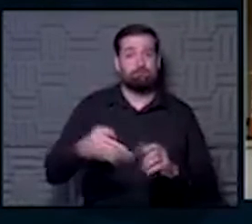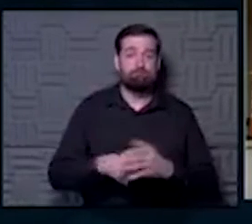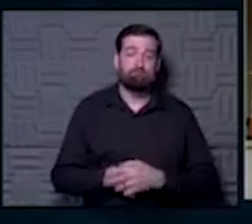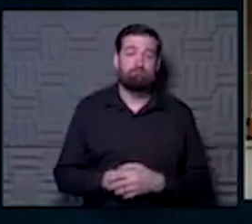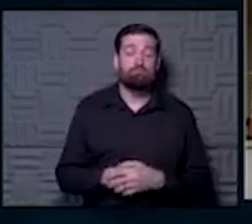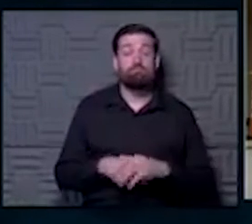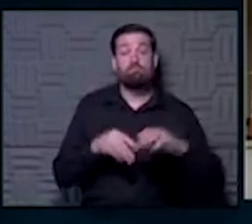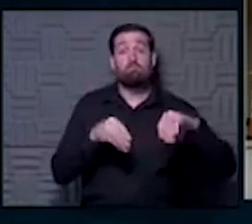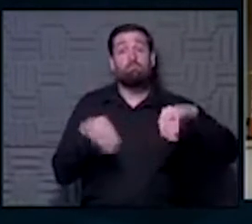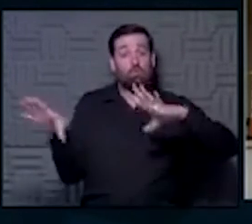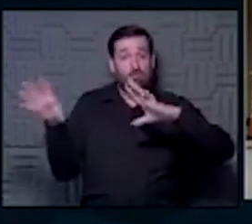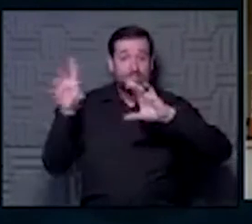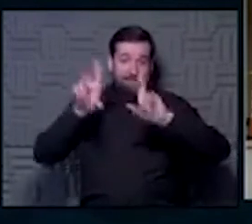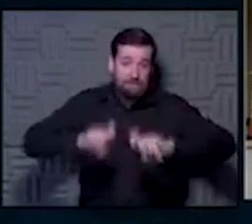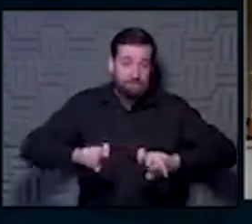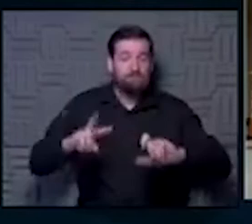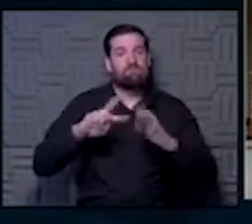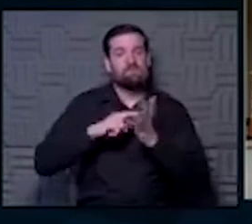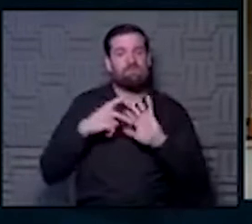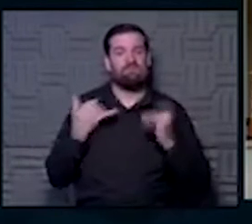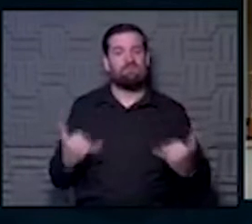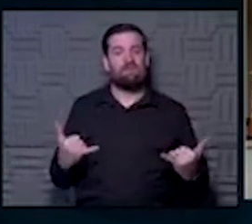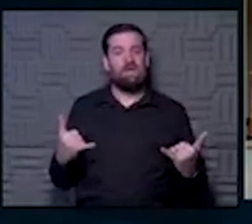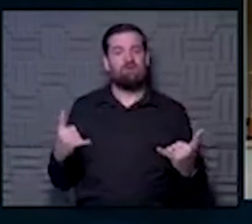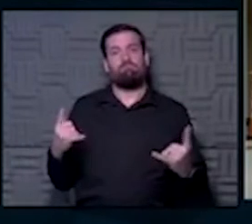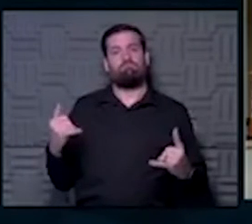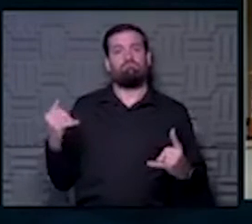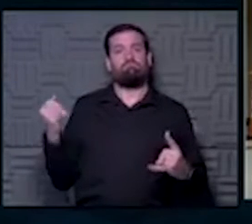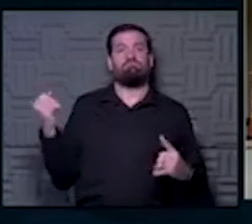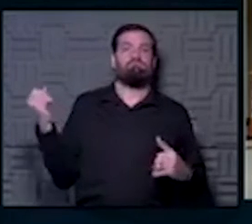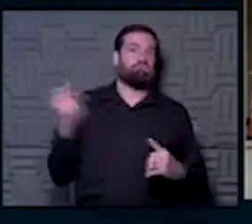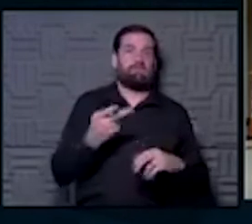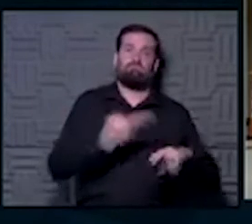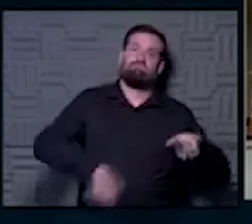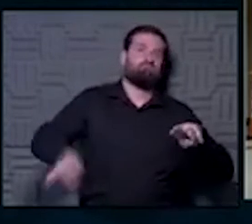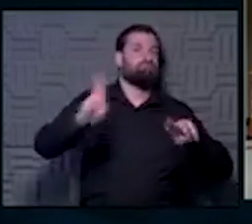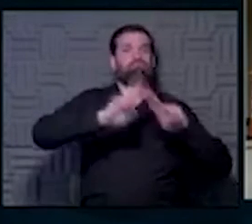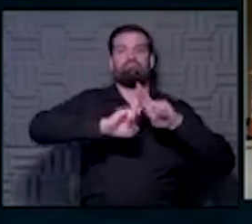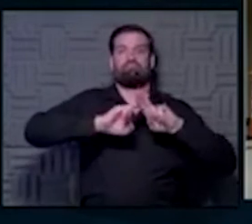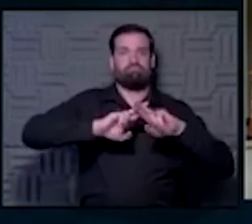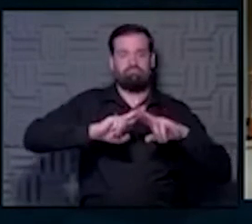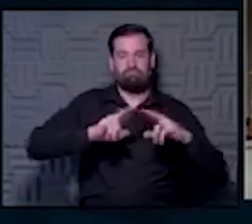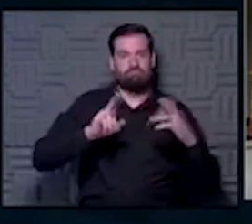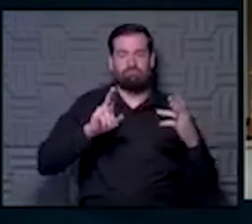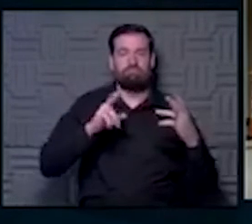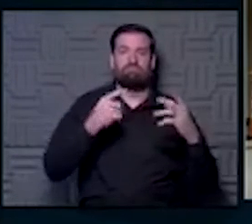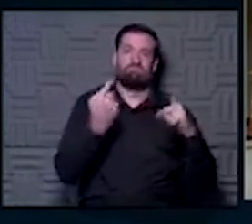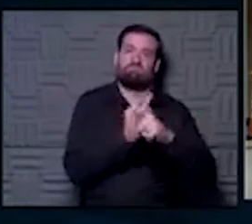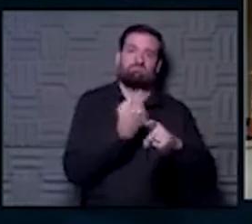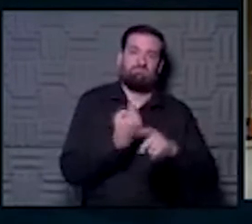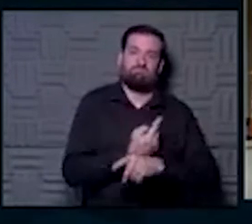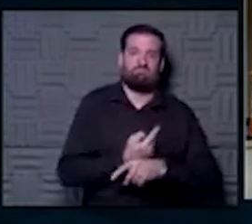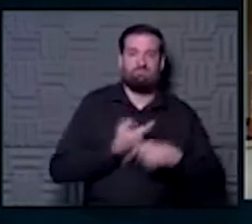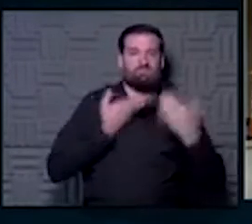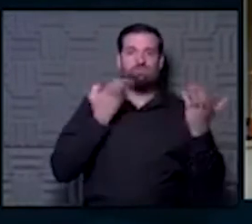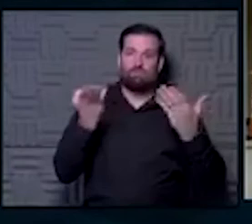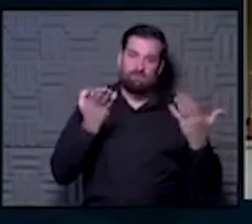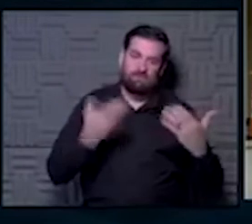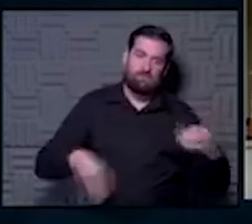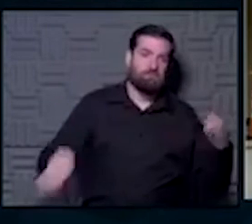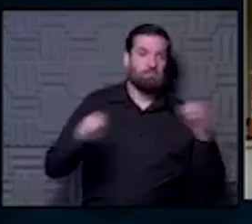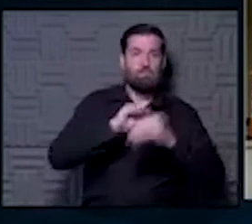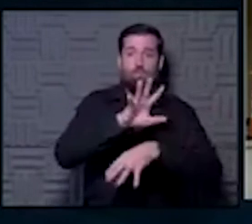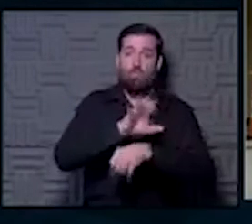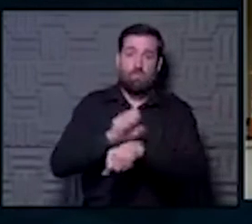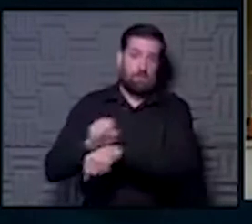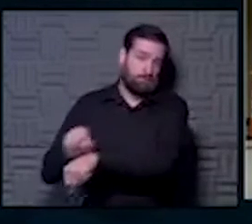So by moving it, we're now able to start ramping up so that we'll be able to begin increasing those hours and having more appointments,